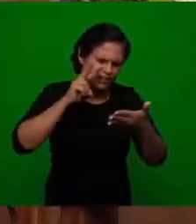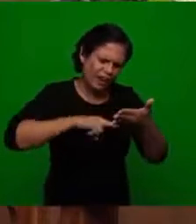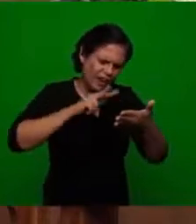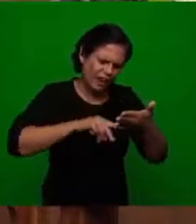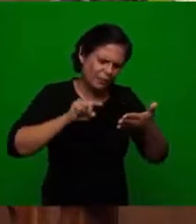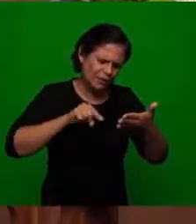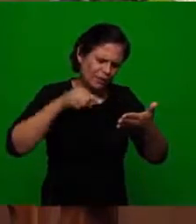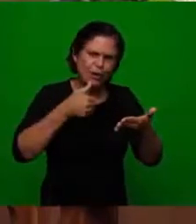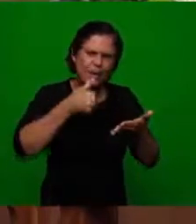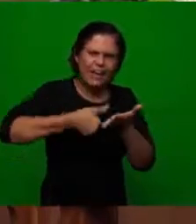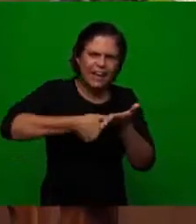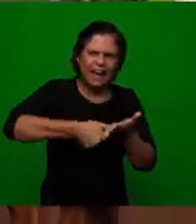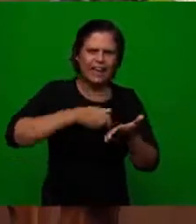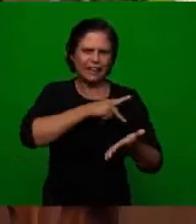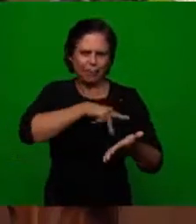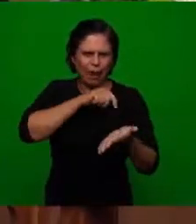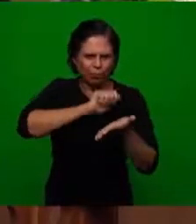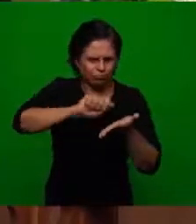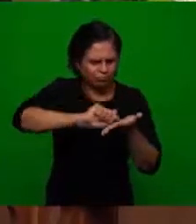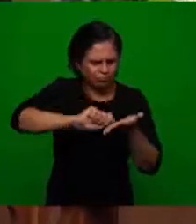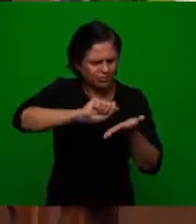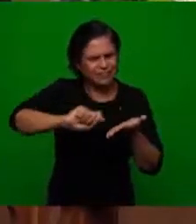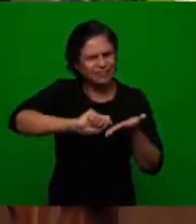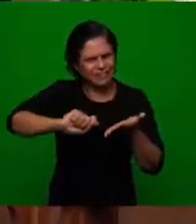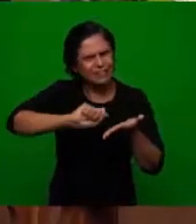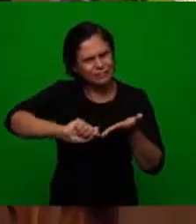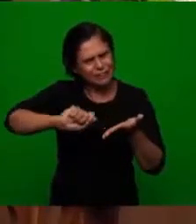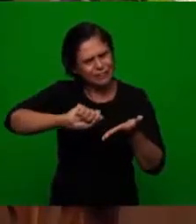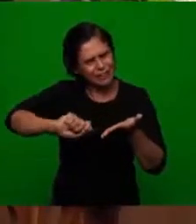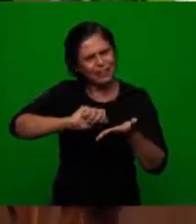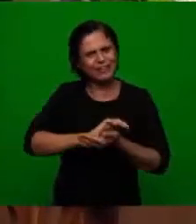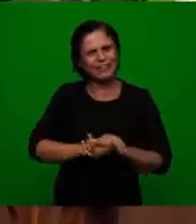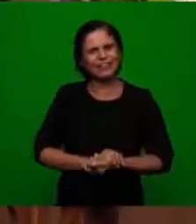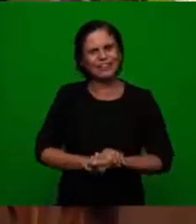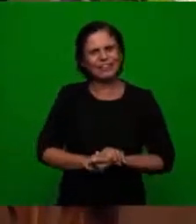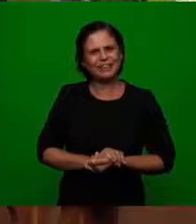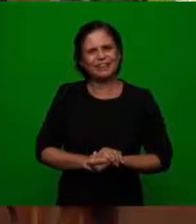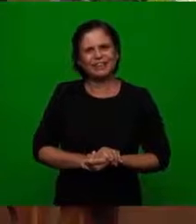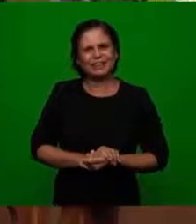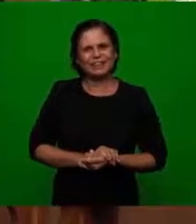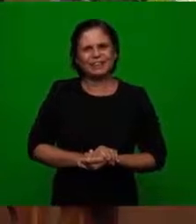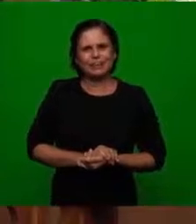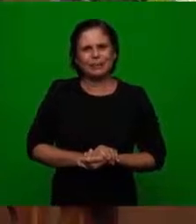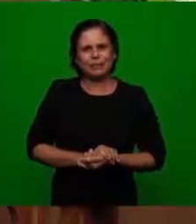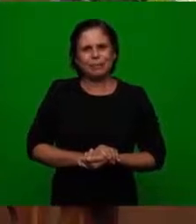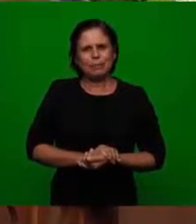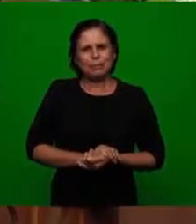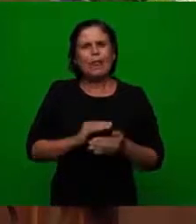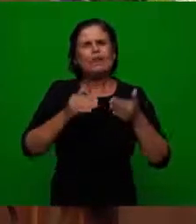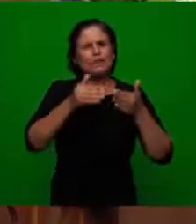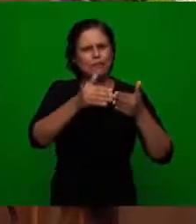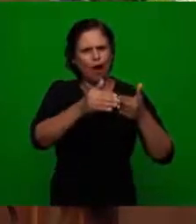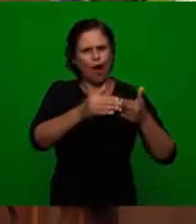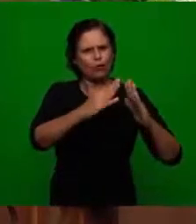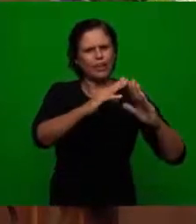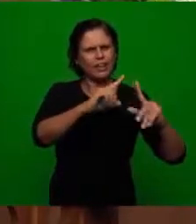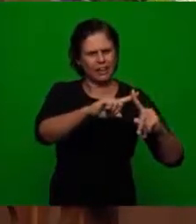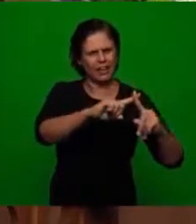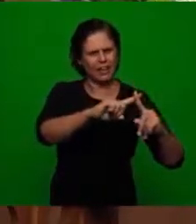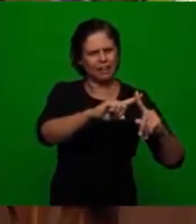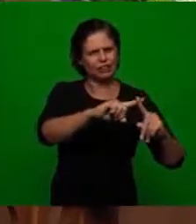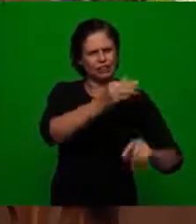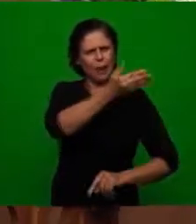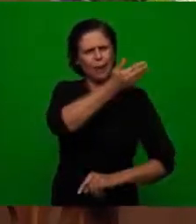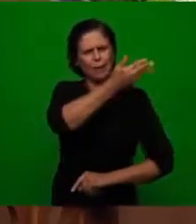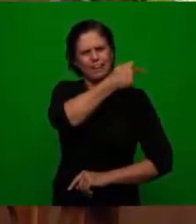letters between Paul and the others that maintained and then wrote to their brethren and to the